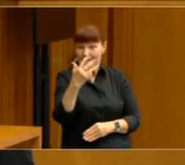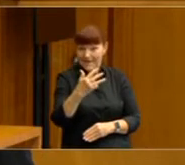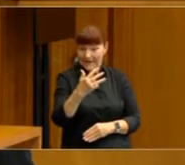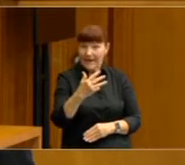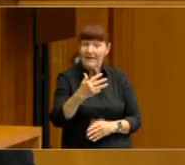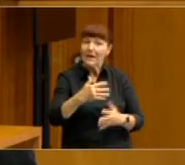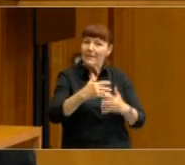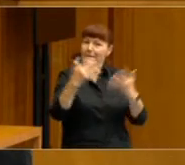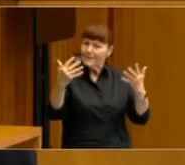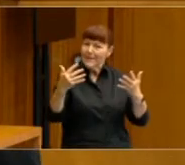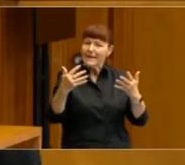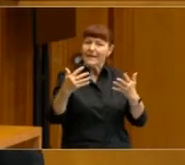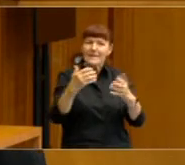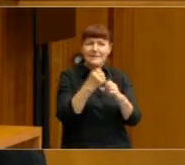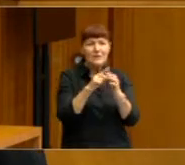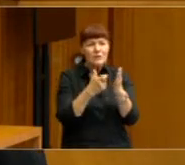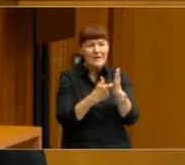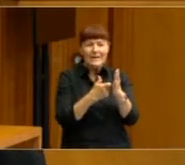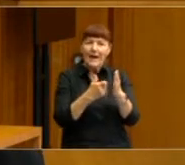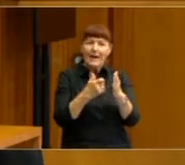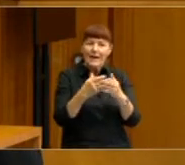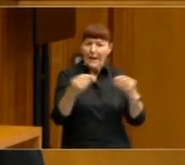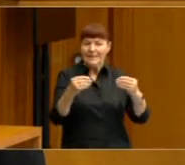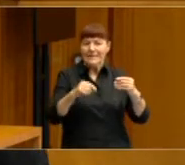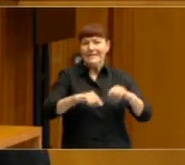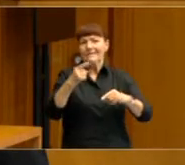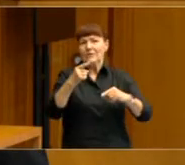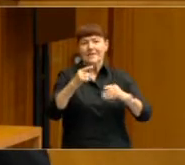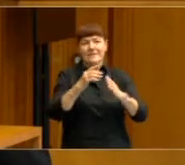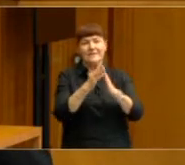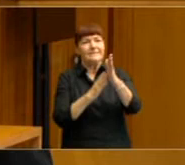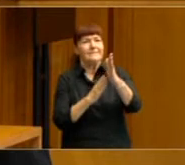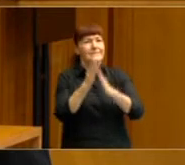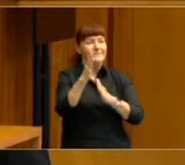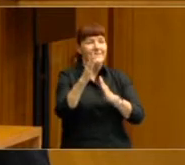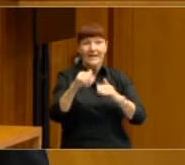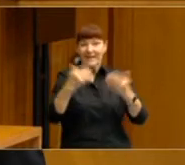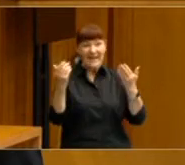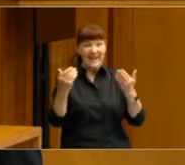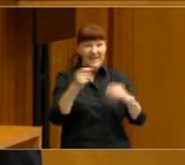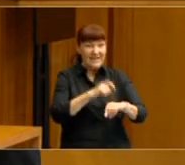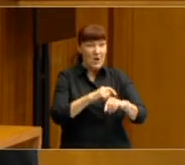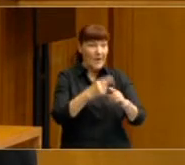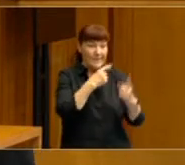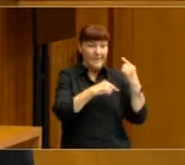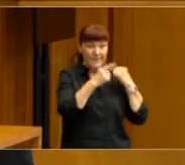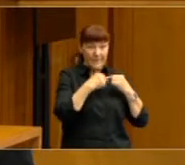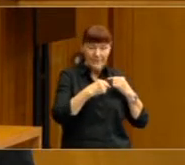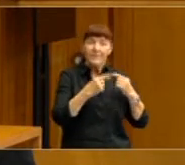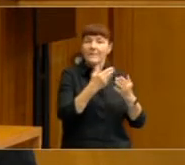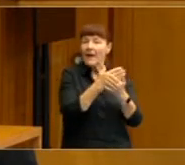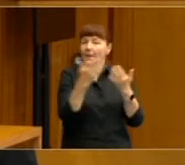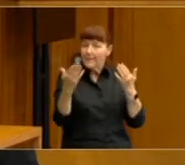in voting behaviour at any time on record. And there are a number of factors underpinning this transformation